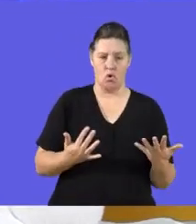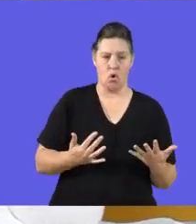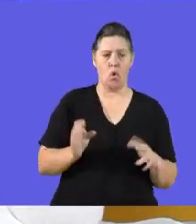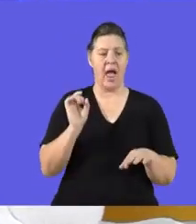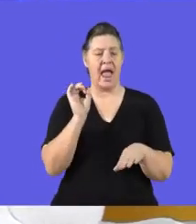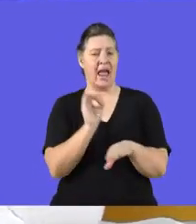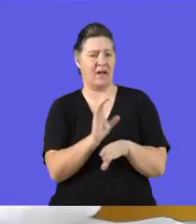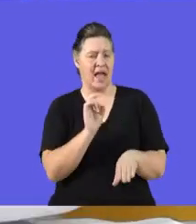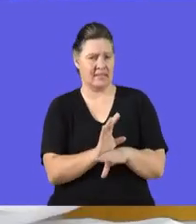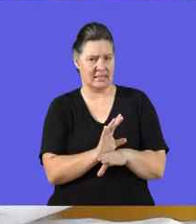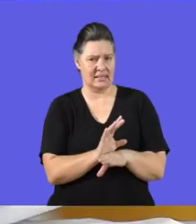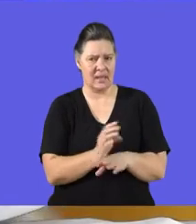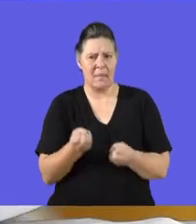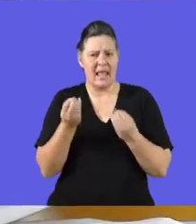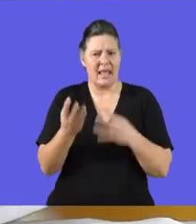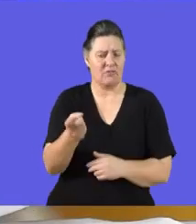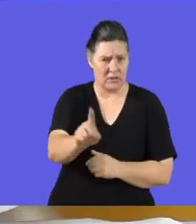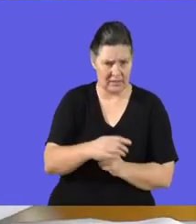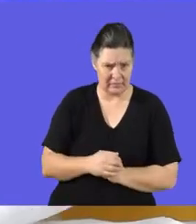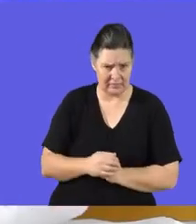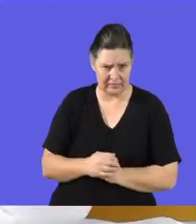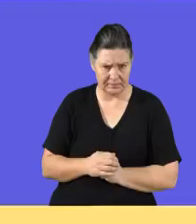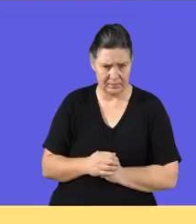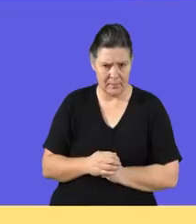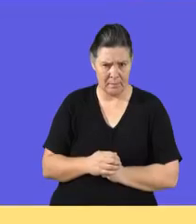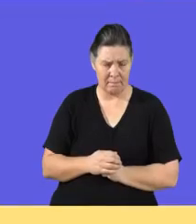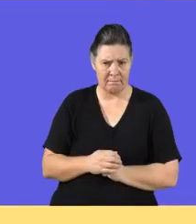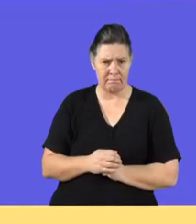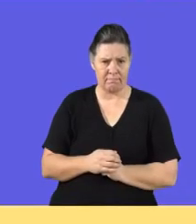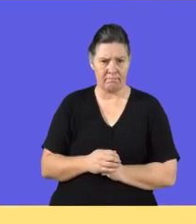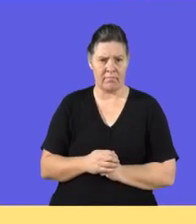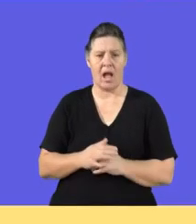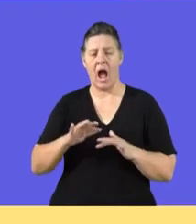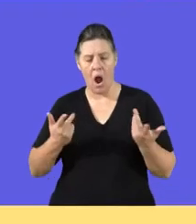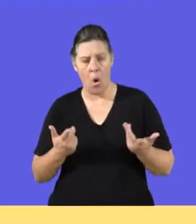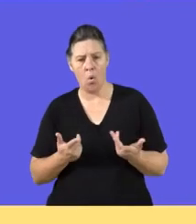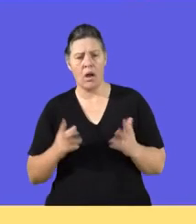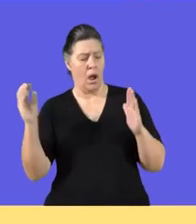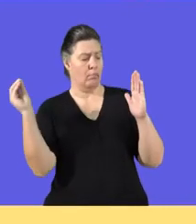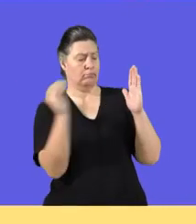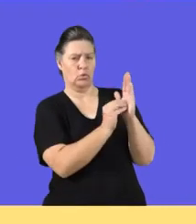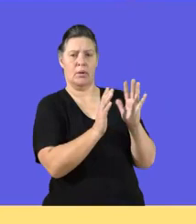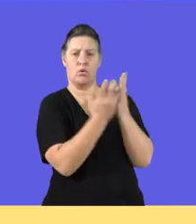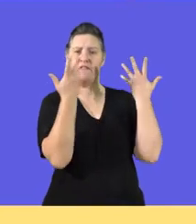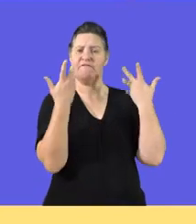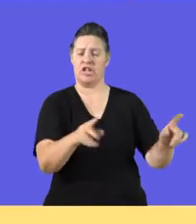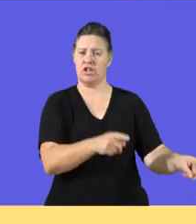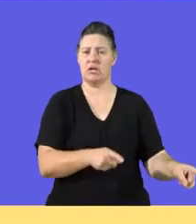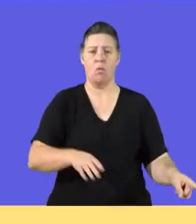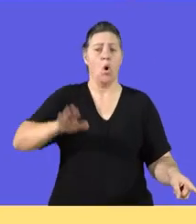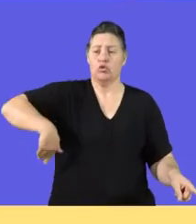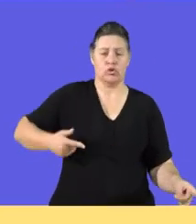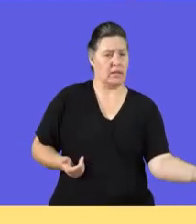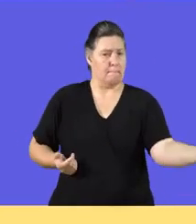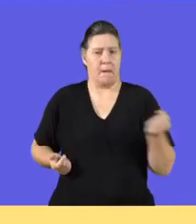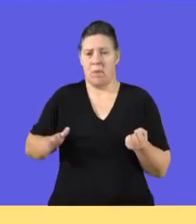So, what advice can we give them? Please advise Ms. Shabalala on a decision to record that amount